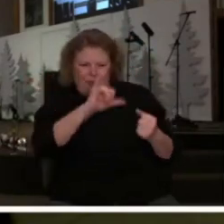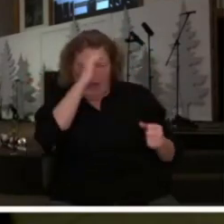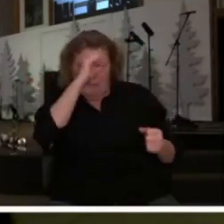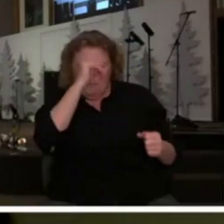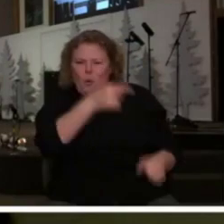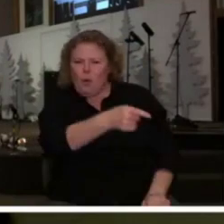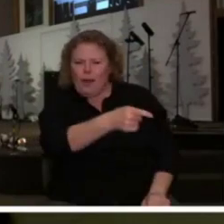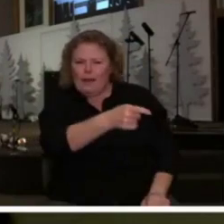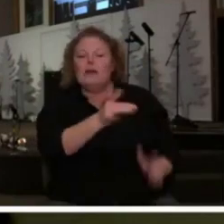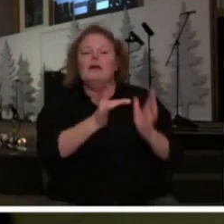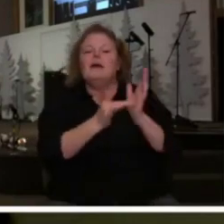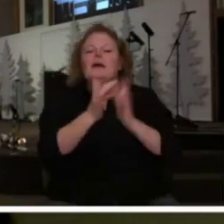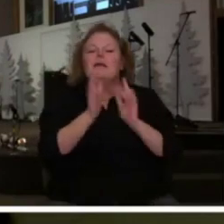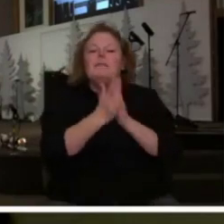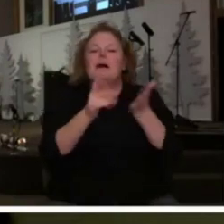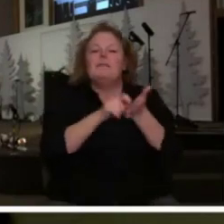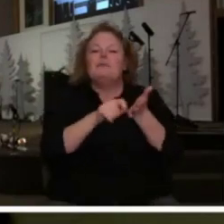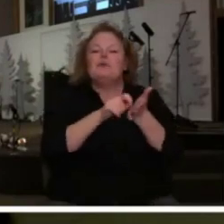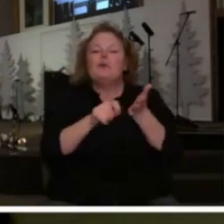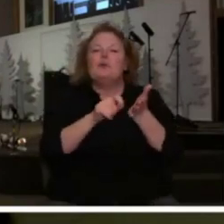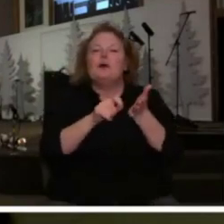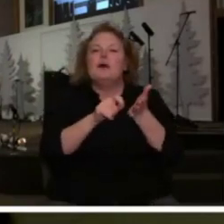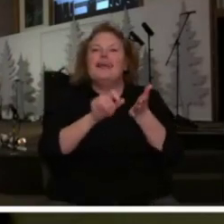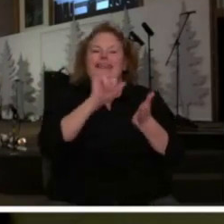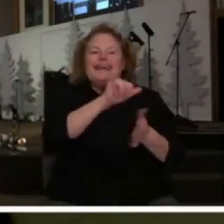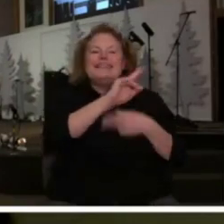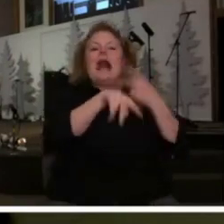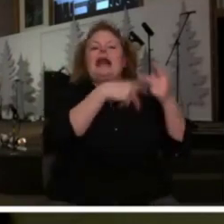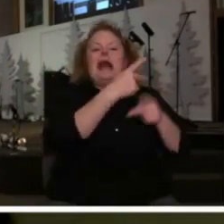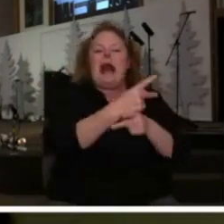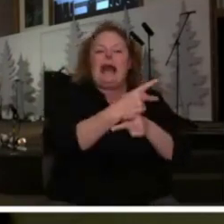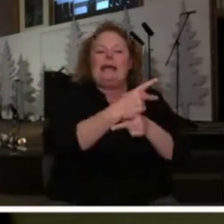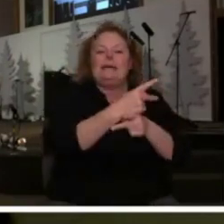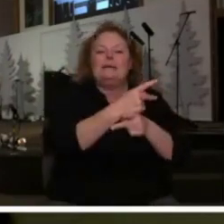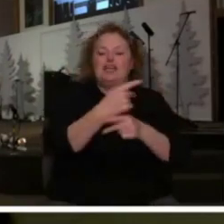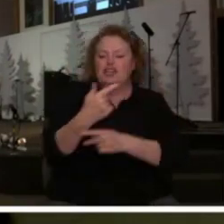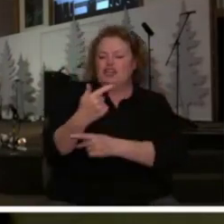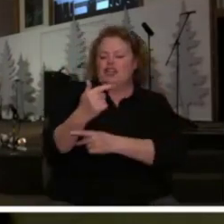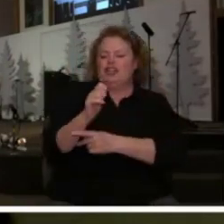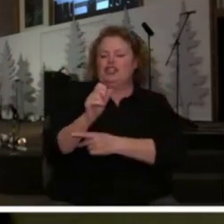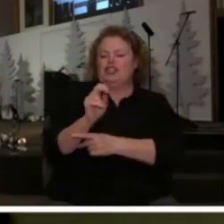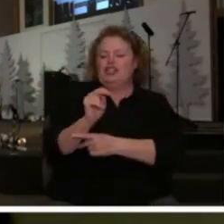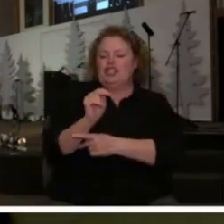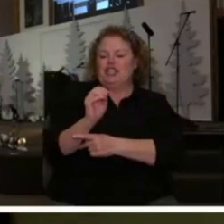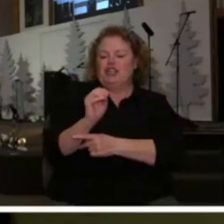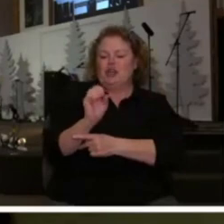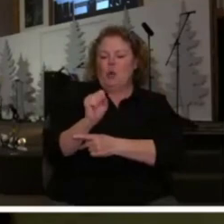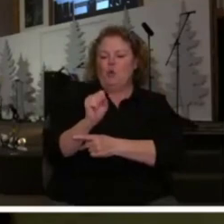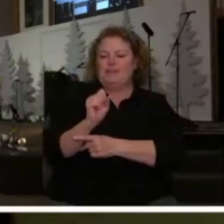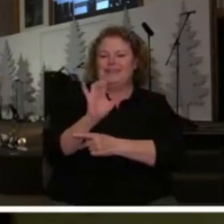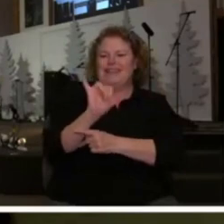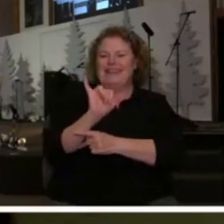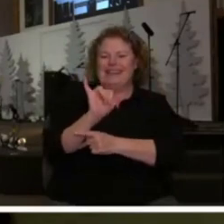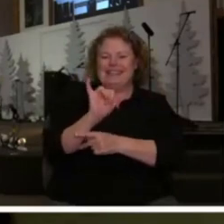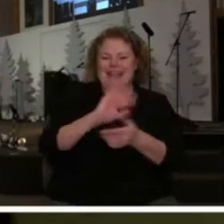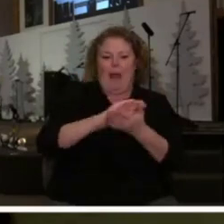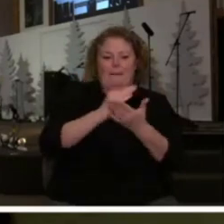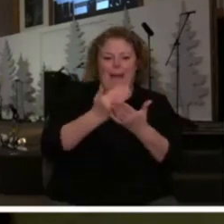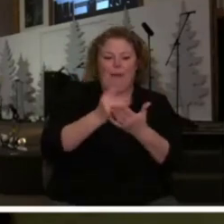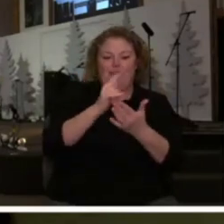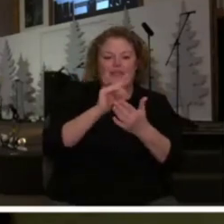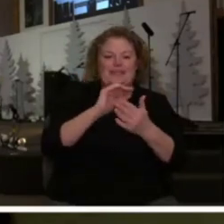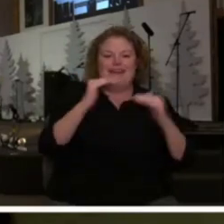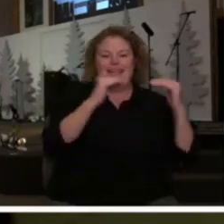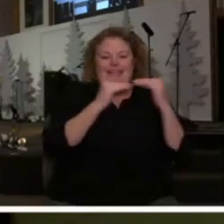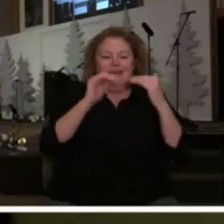and the scripture says this kind the Greek word for that is genos which means this class or this level or this level of authority